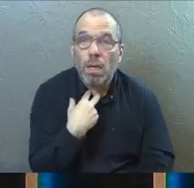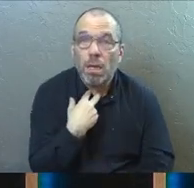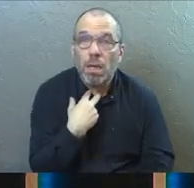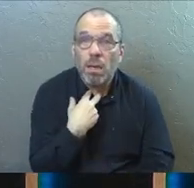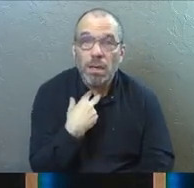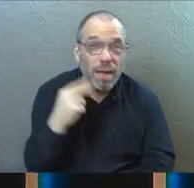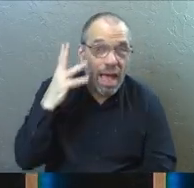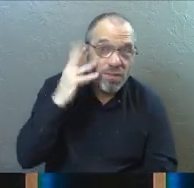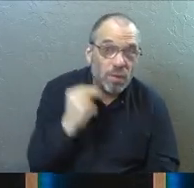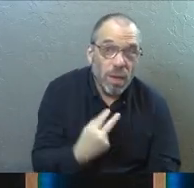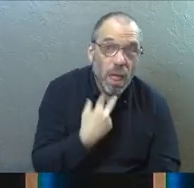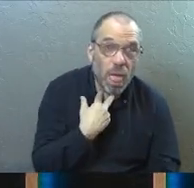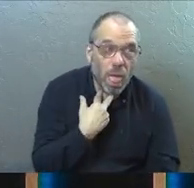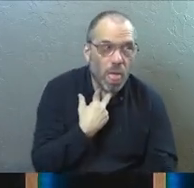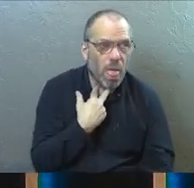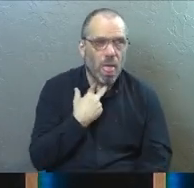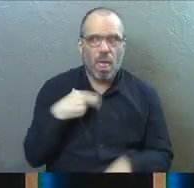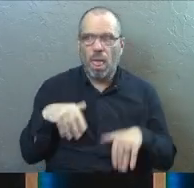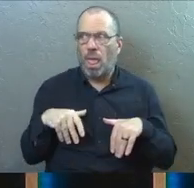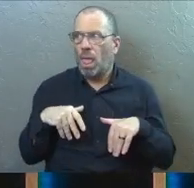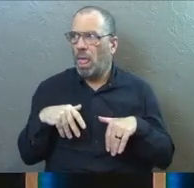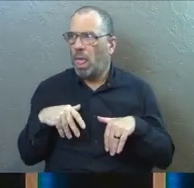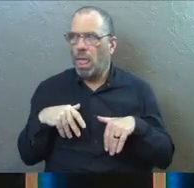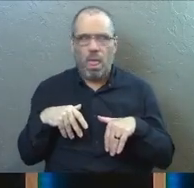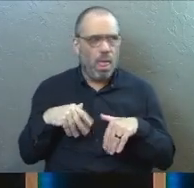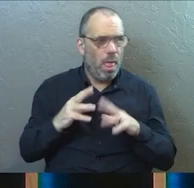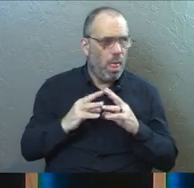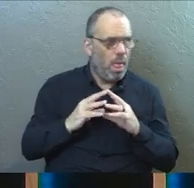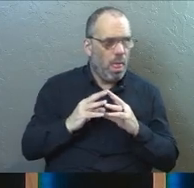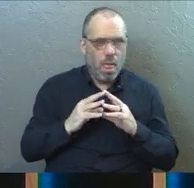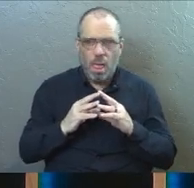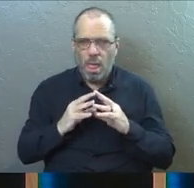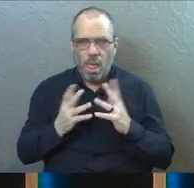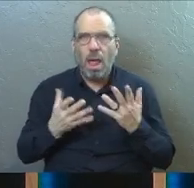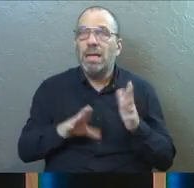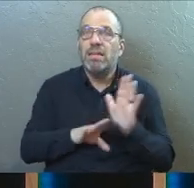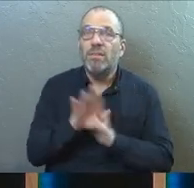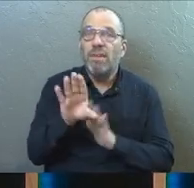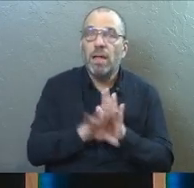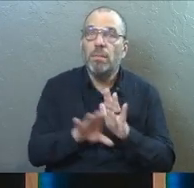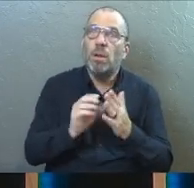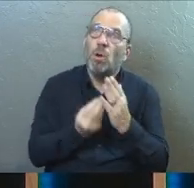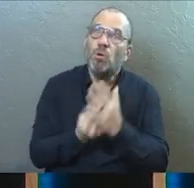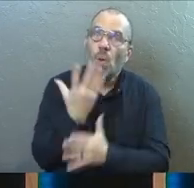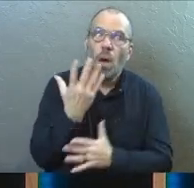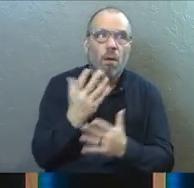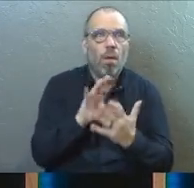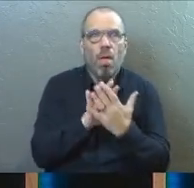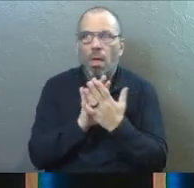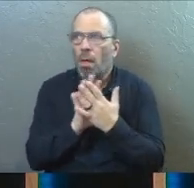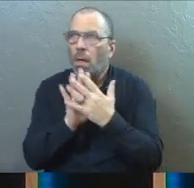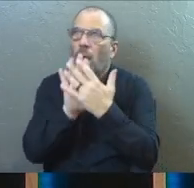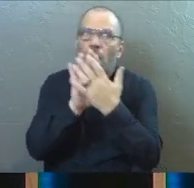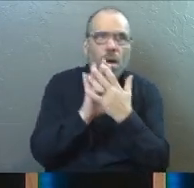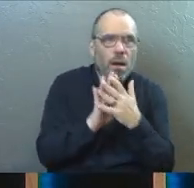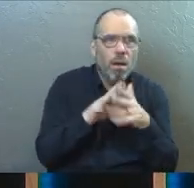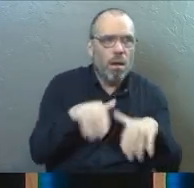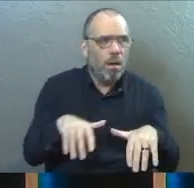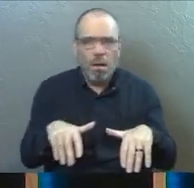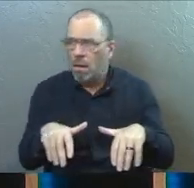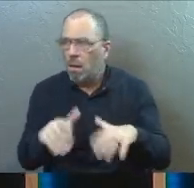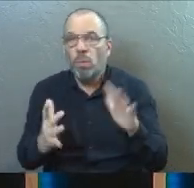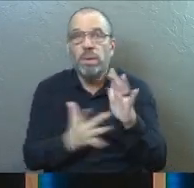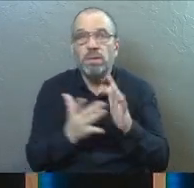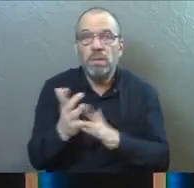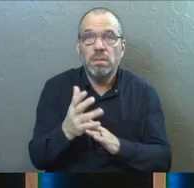Have you ever been stuck? Have you ever been stuck in your development with God? Have you ever been stuck in a place, in a valley